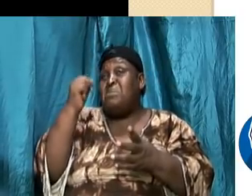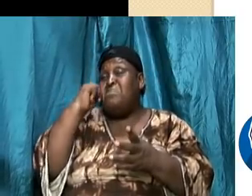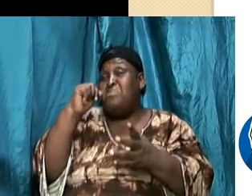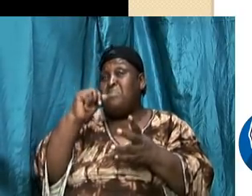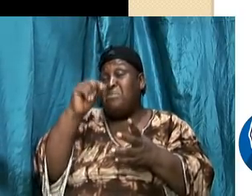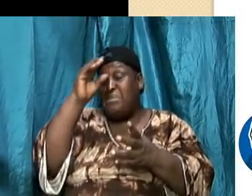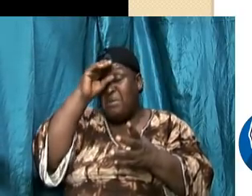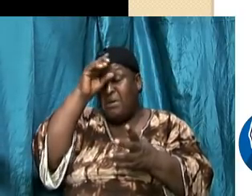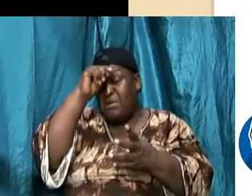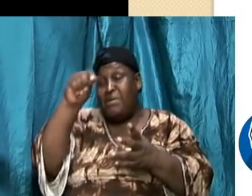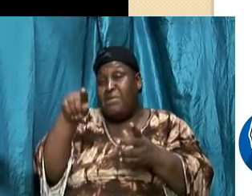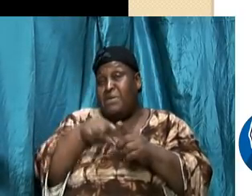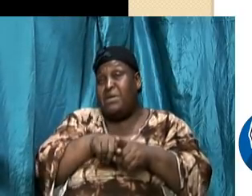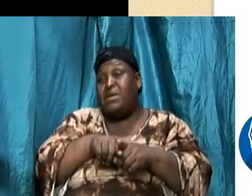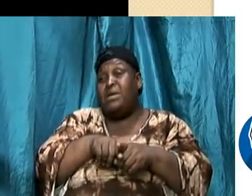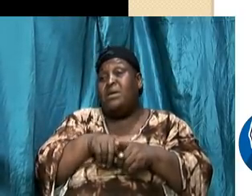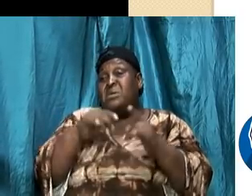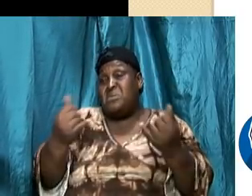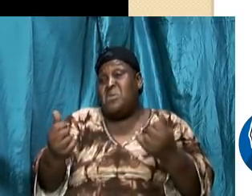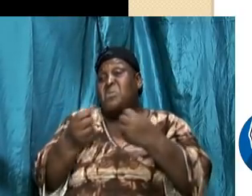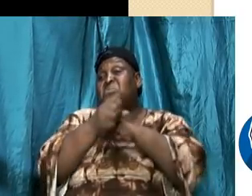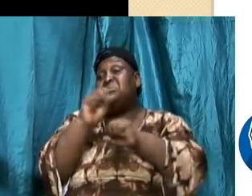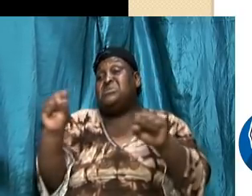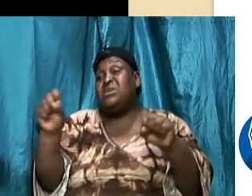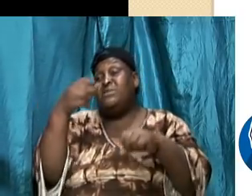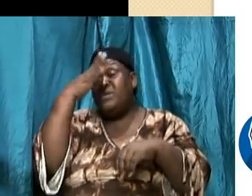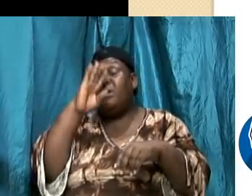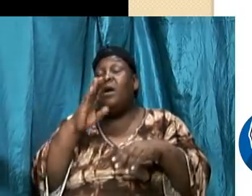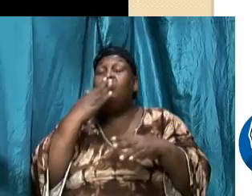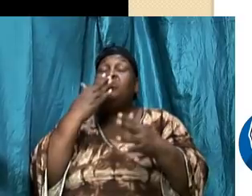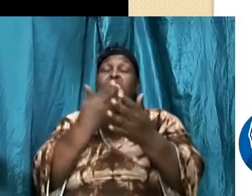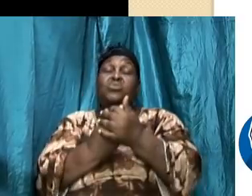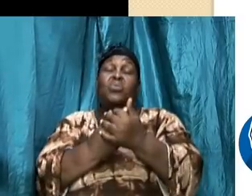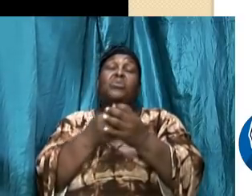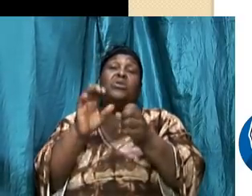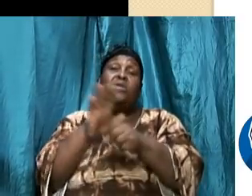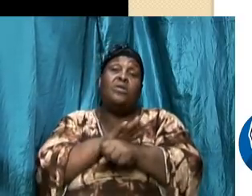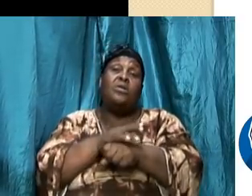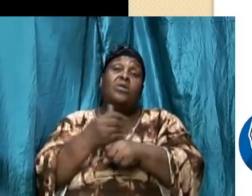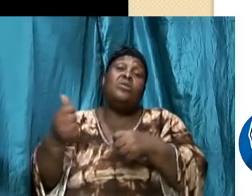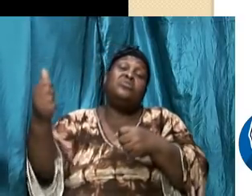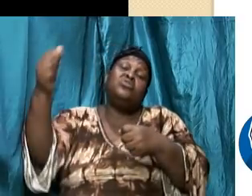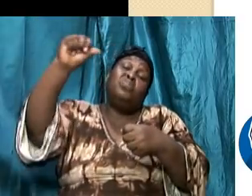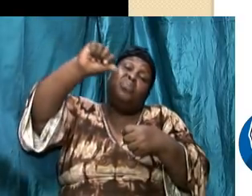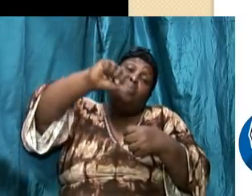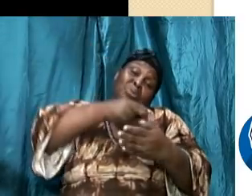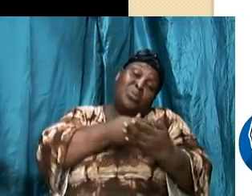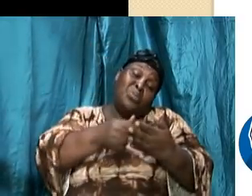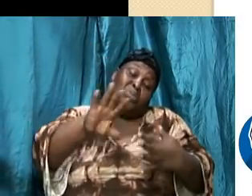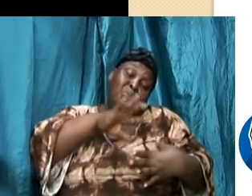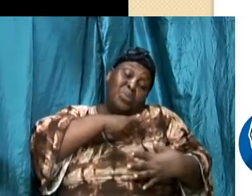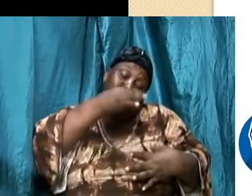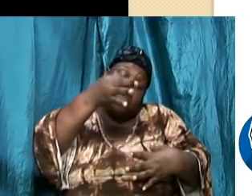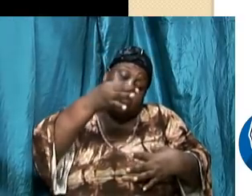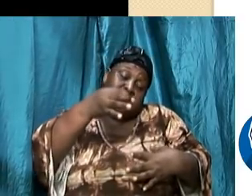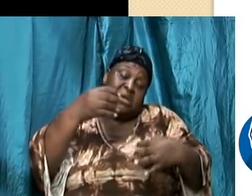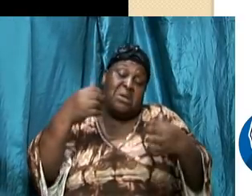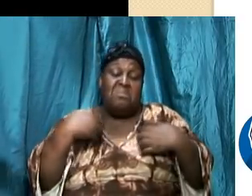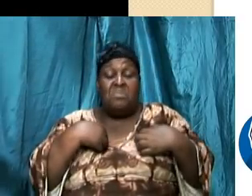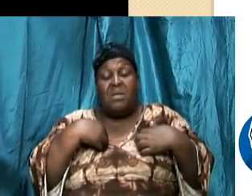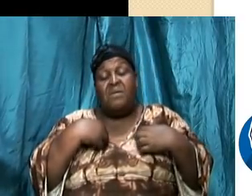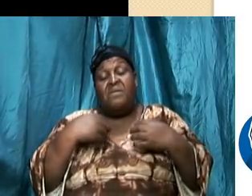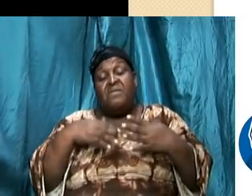and now they are saved and God was good enough to pour the Holy Ghost inside of them to have them born again